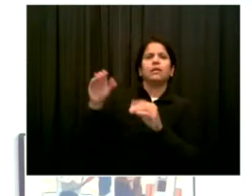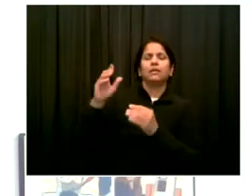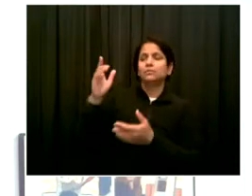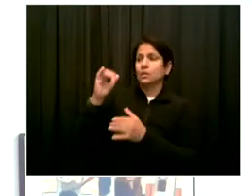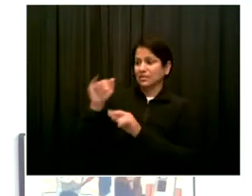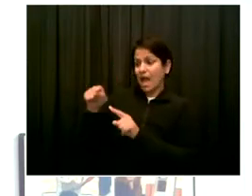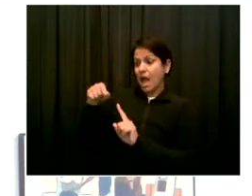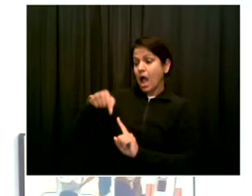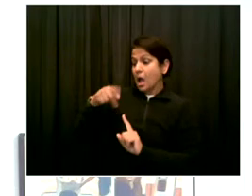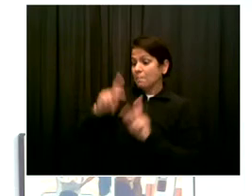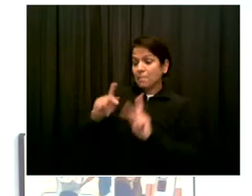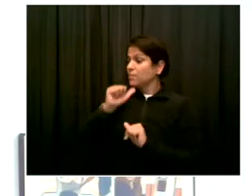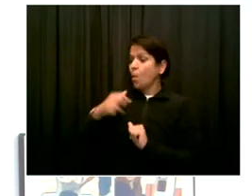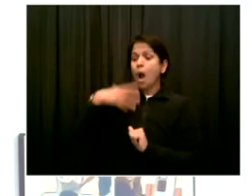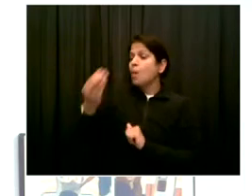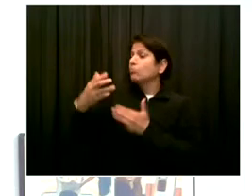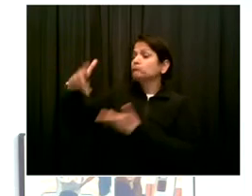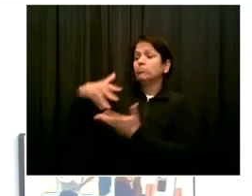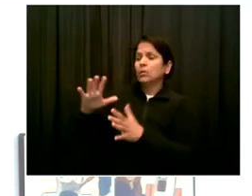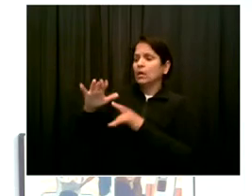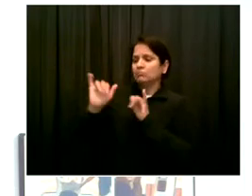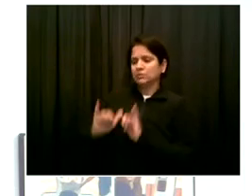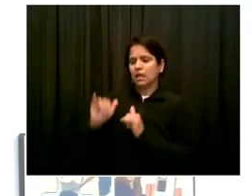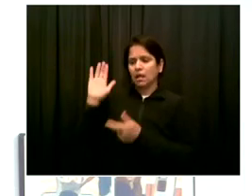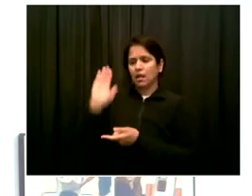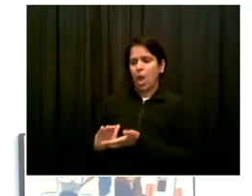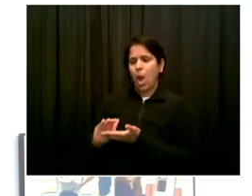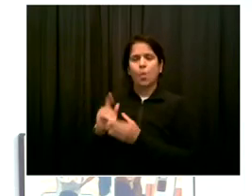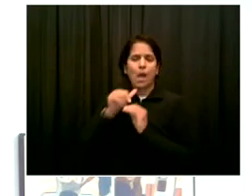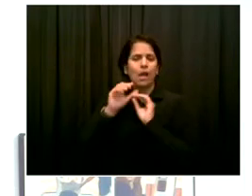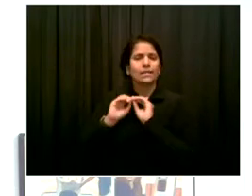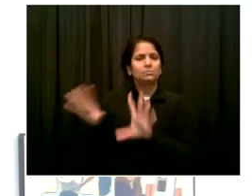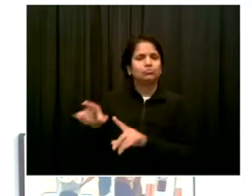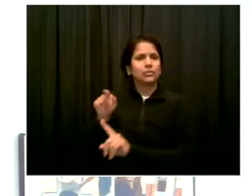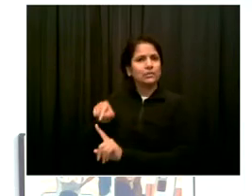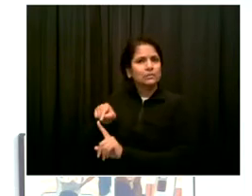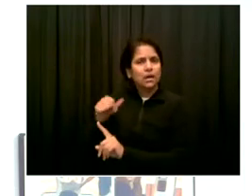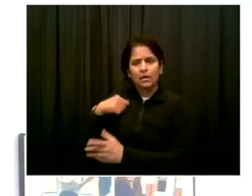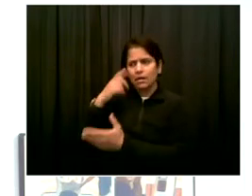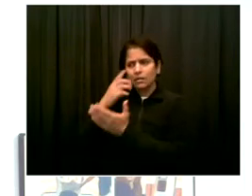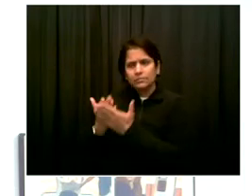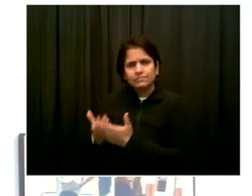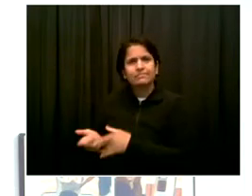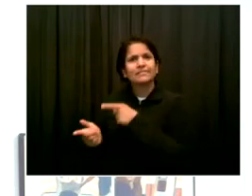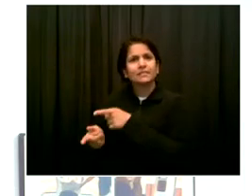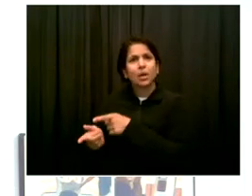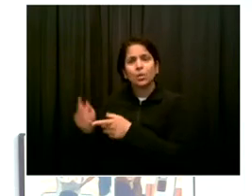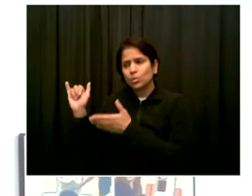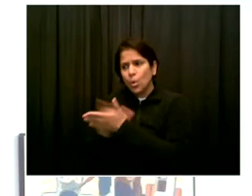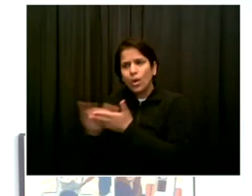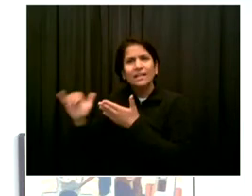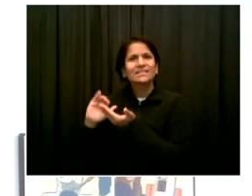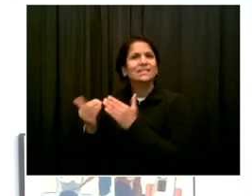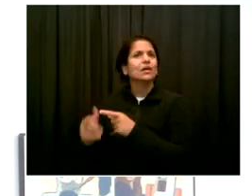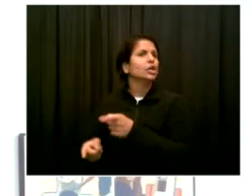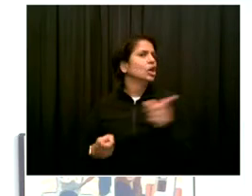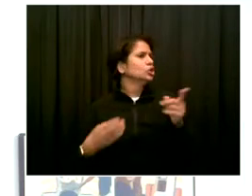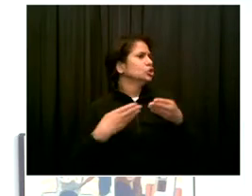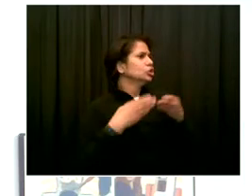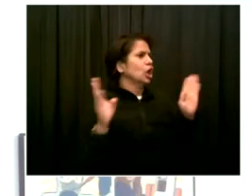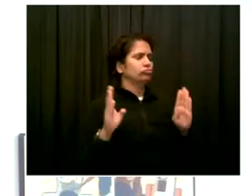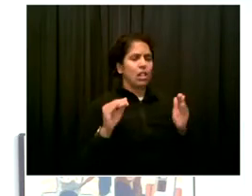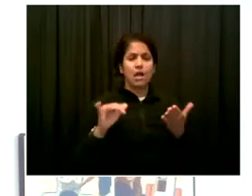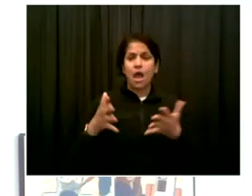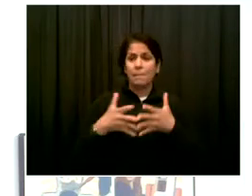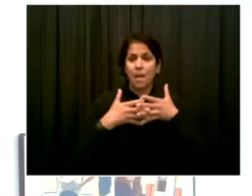but now borne out across the country and around the world as well. But the mayor made the most important point, which is that